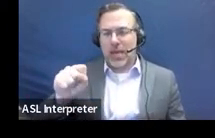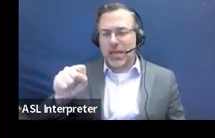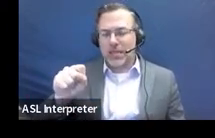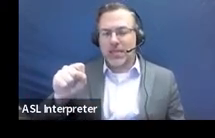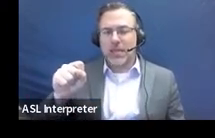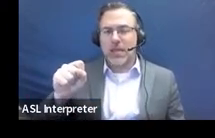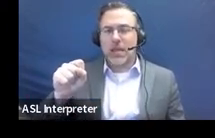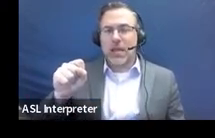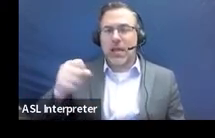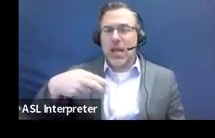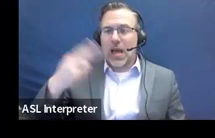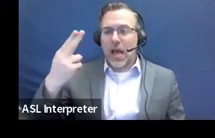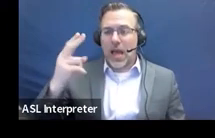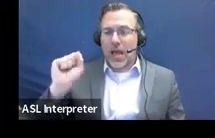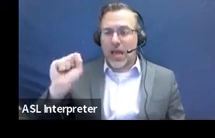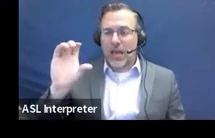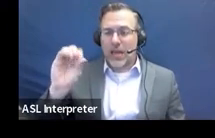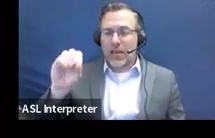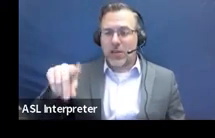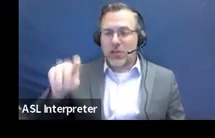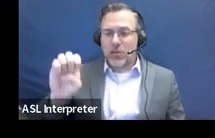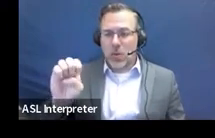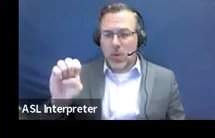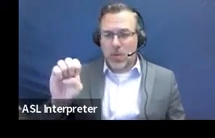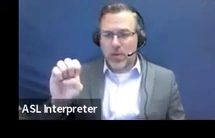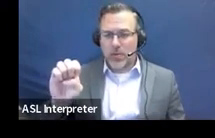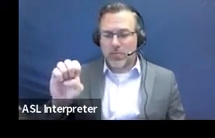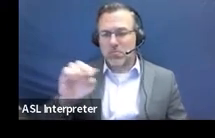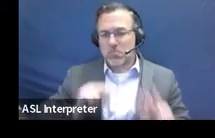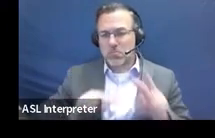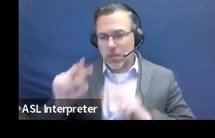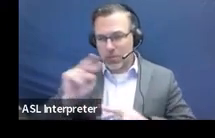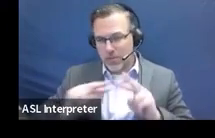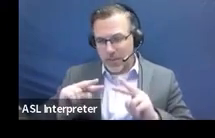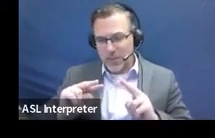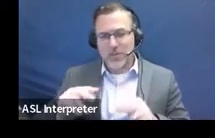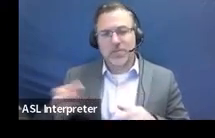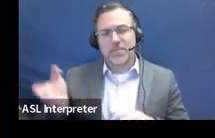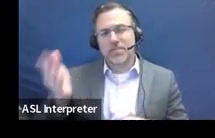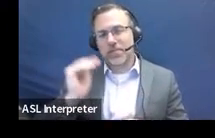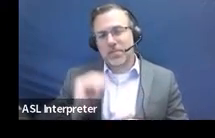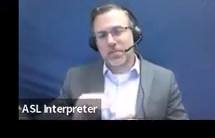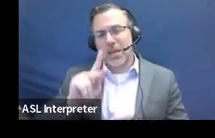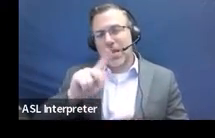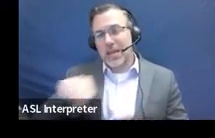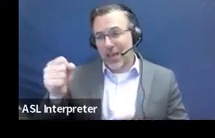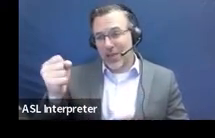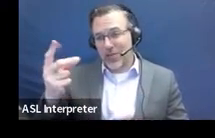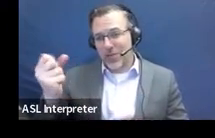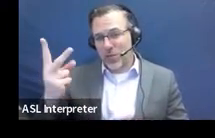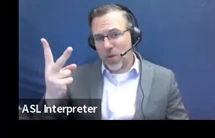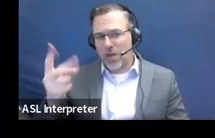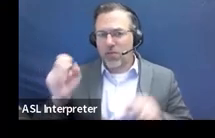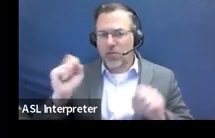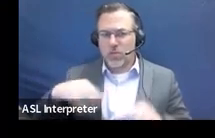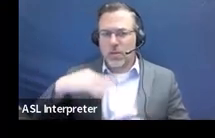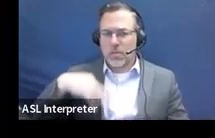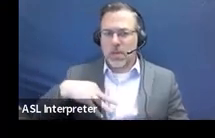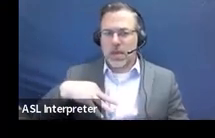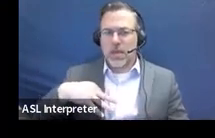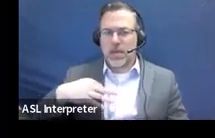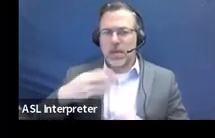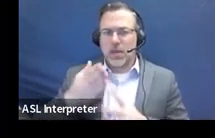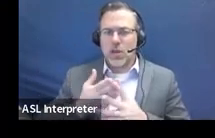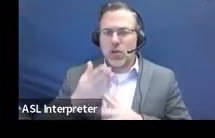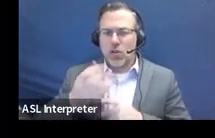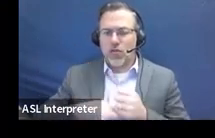child observation record. And then for K to 12, this could be that main three-year assessment, which is the old